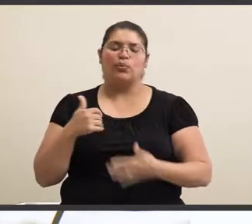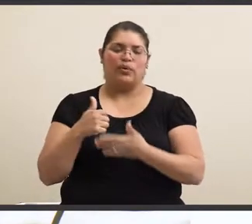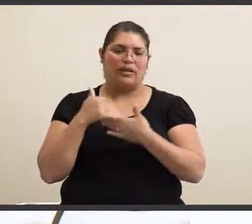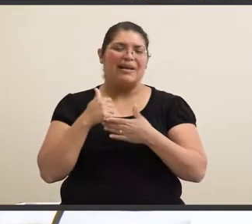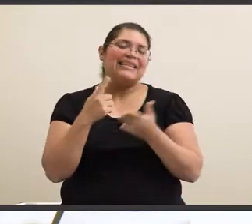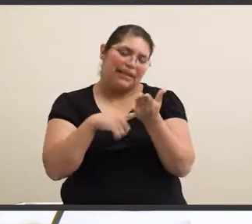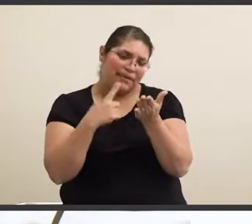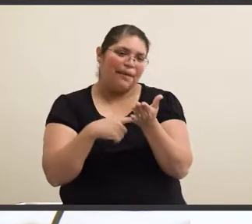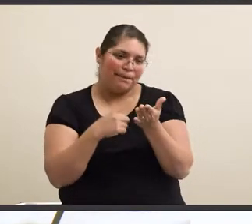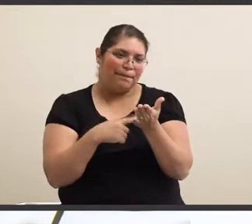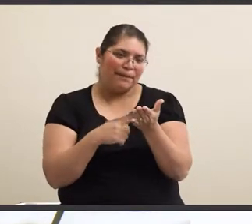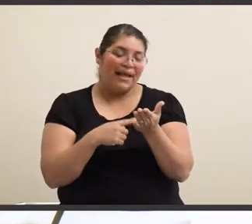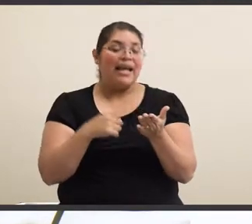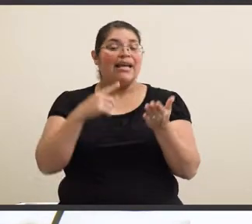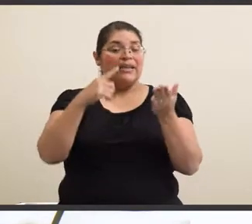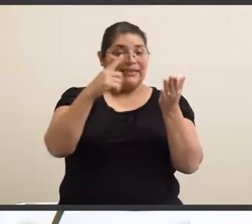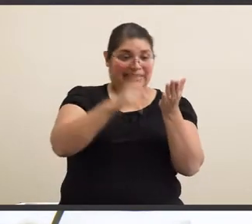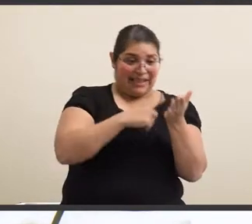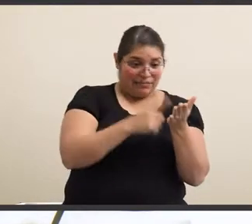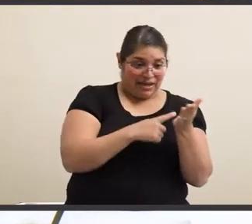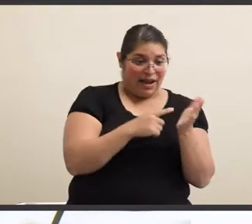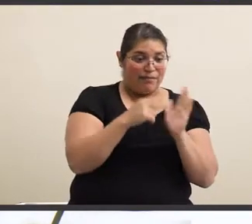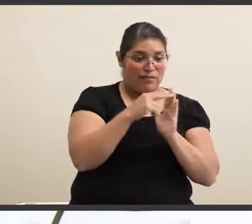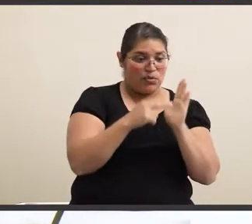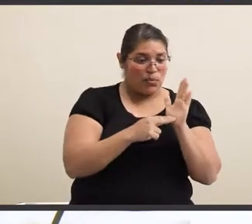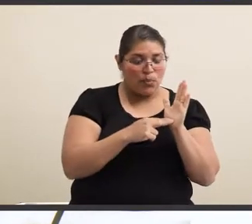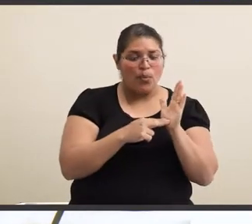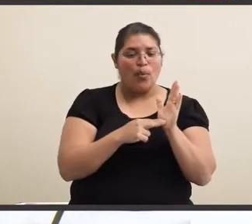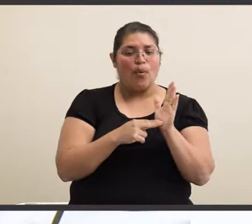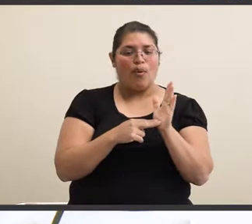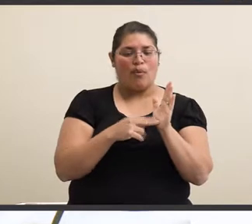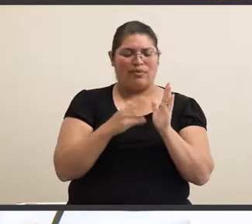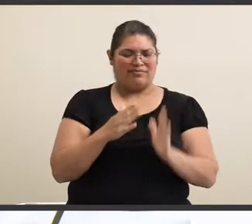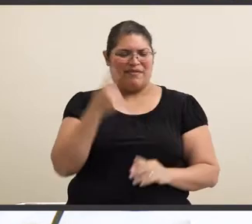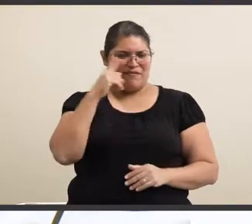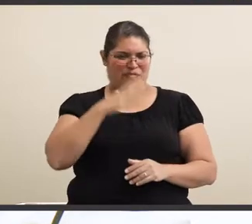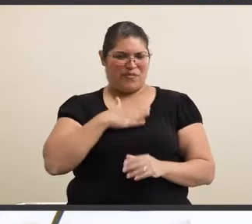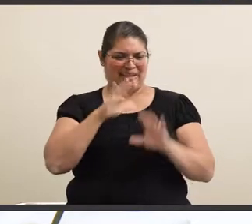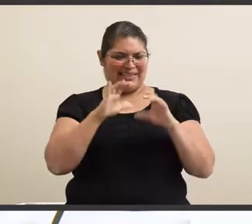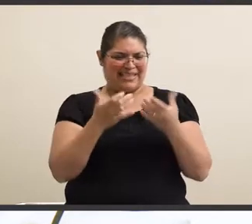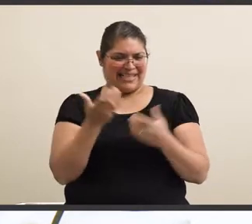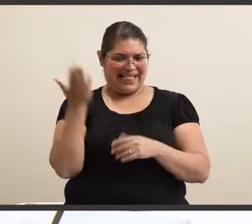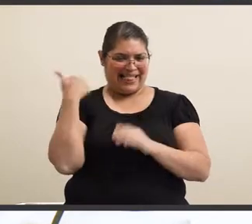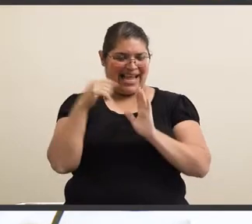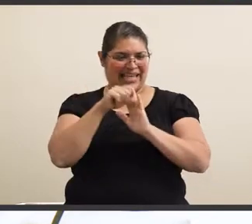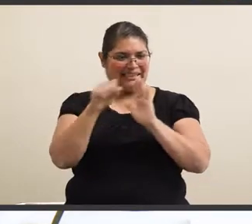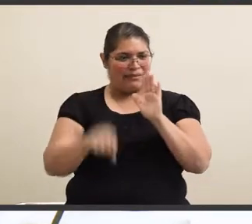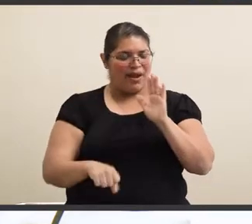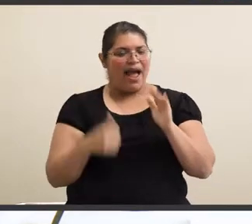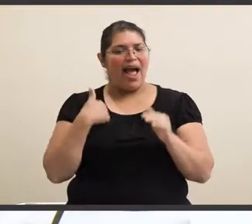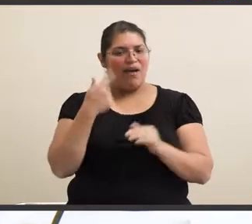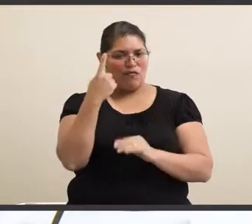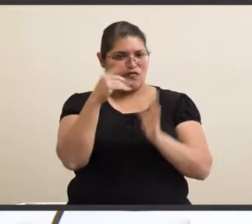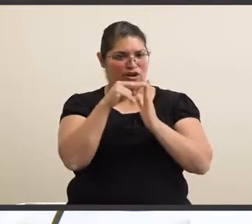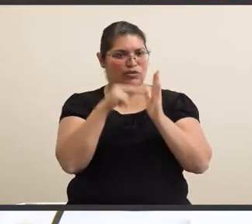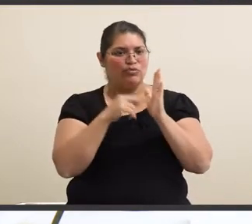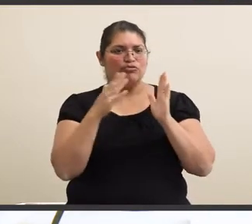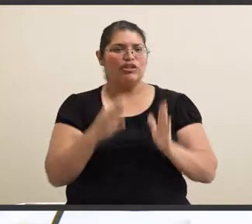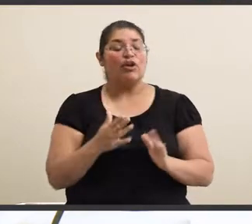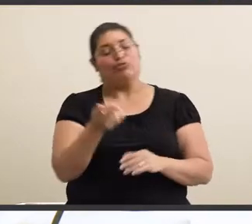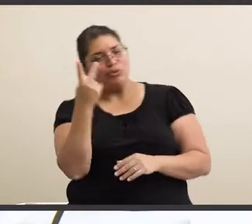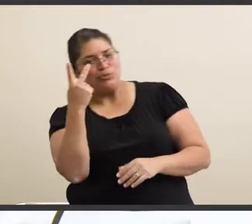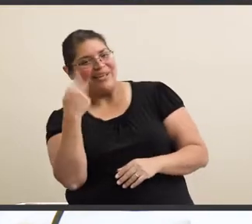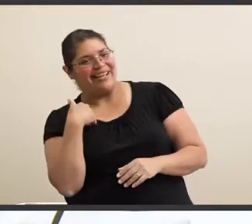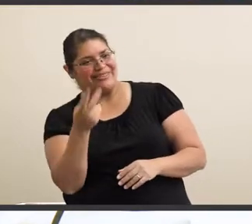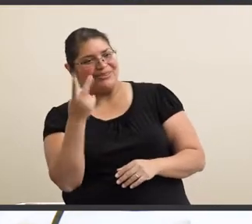Well, sometimes. Sometimes the note takers, like for one of my classes last semester, I had a note taker or two